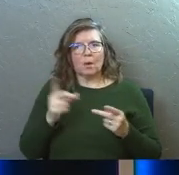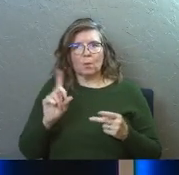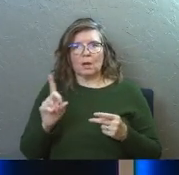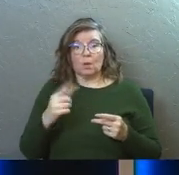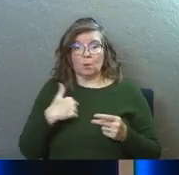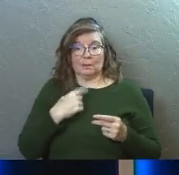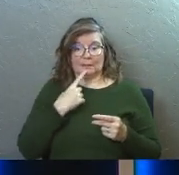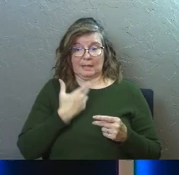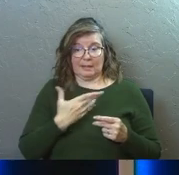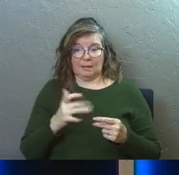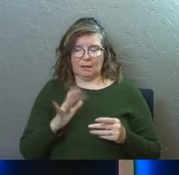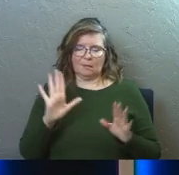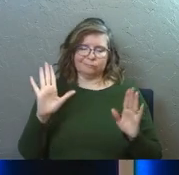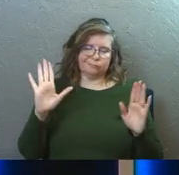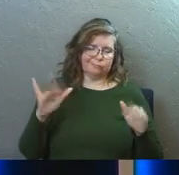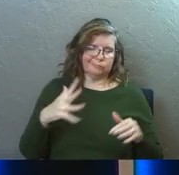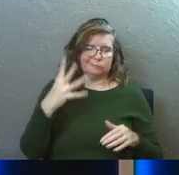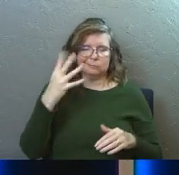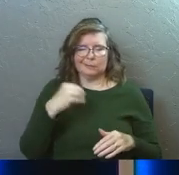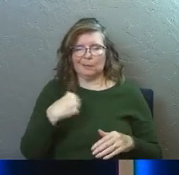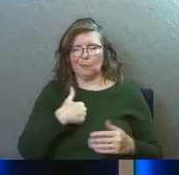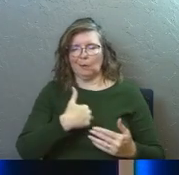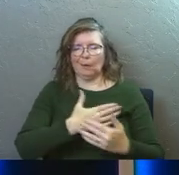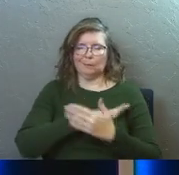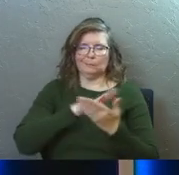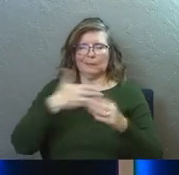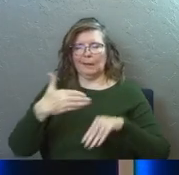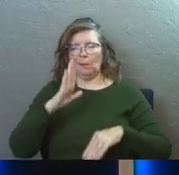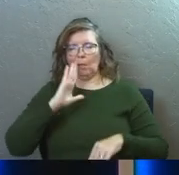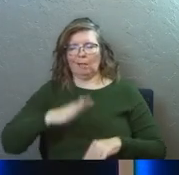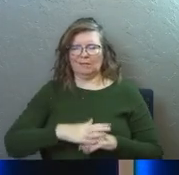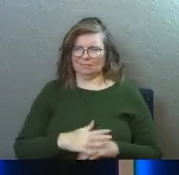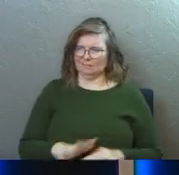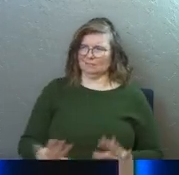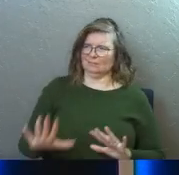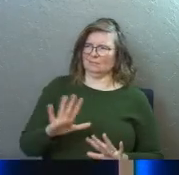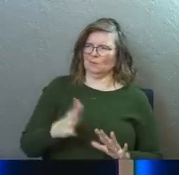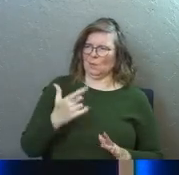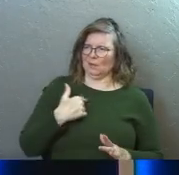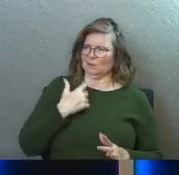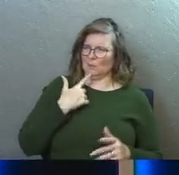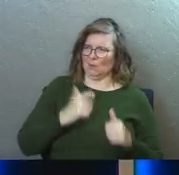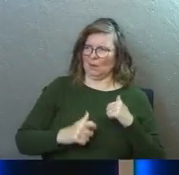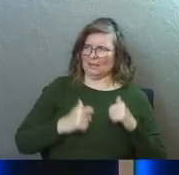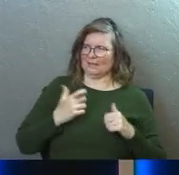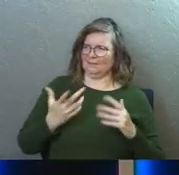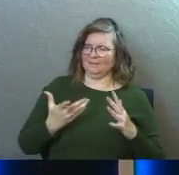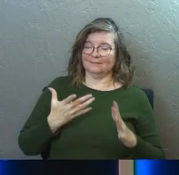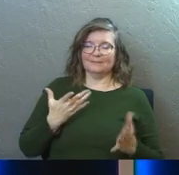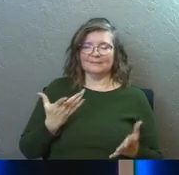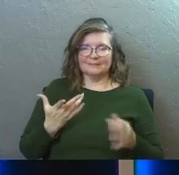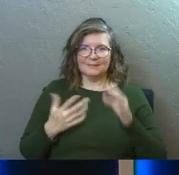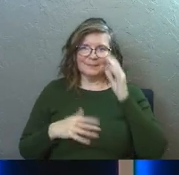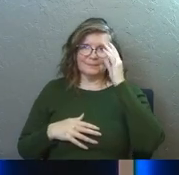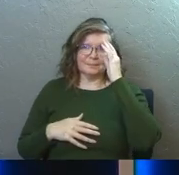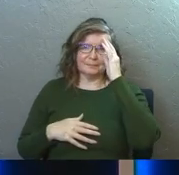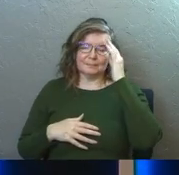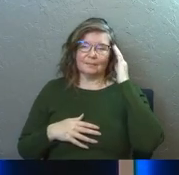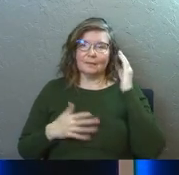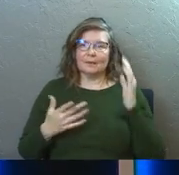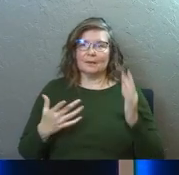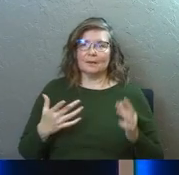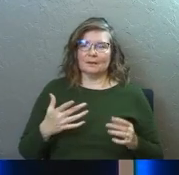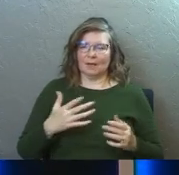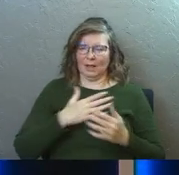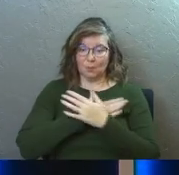spot where we say things like, I'll sleep when I'm dead, you know what I mean? Just like, what is wrong with you? Why are you so aggressive? You know what I mean? Like, what is, like,